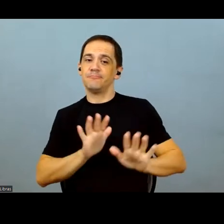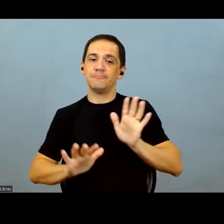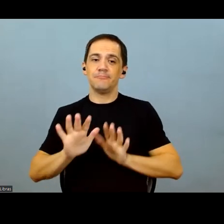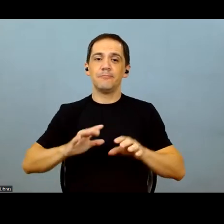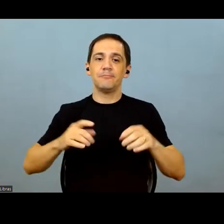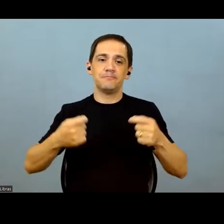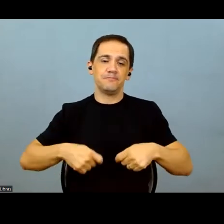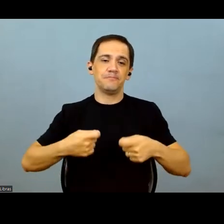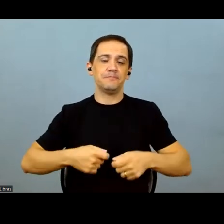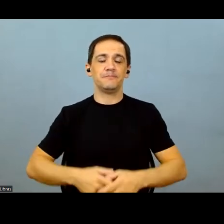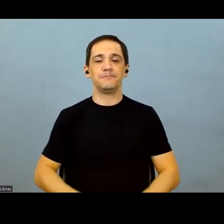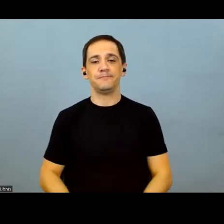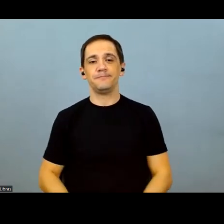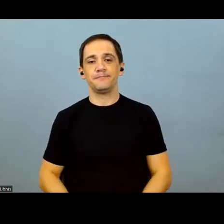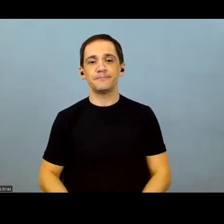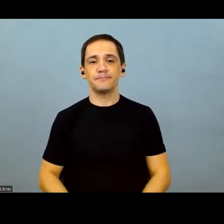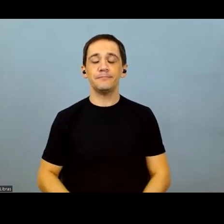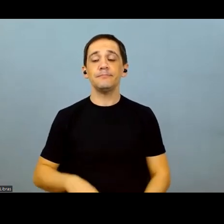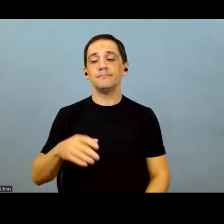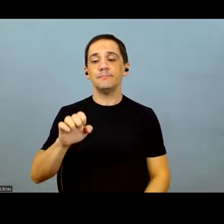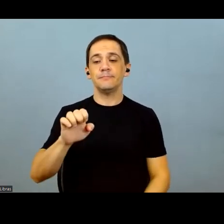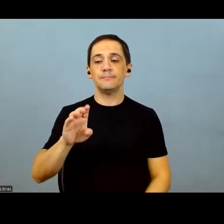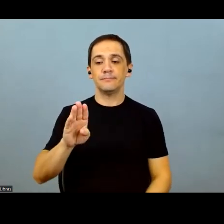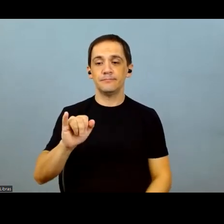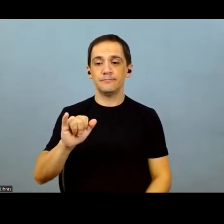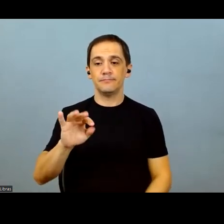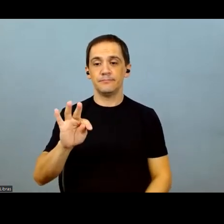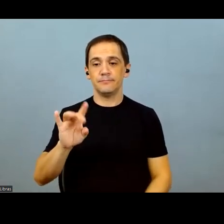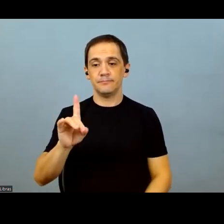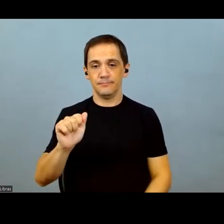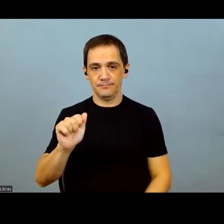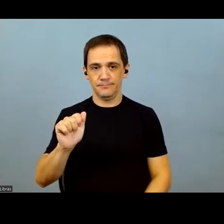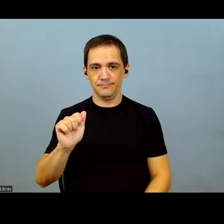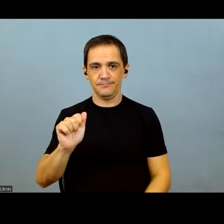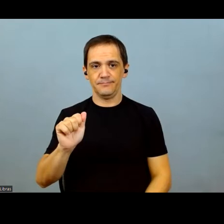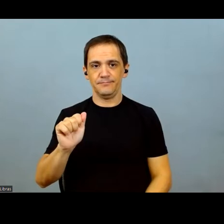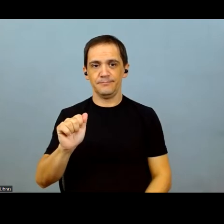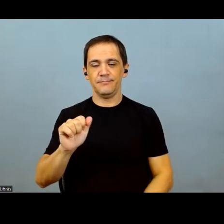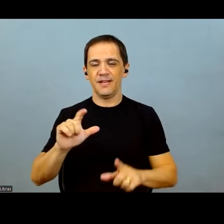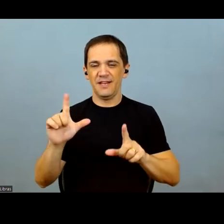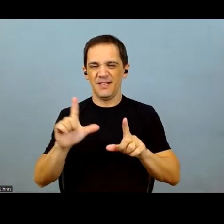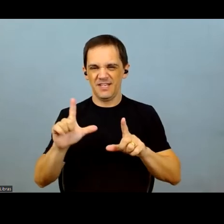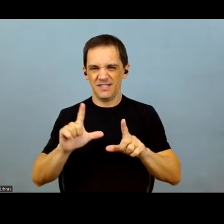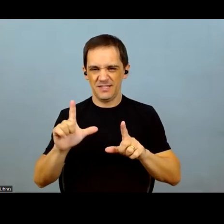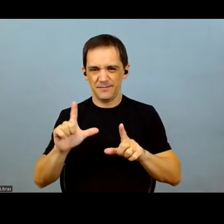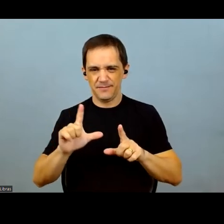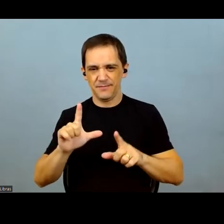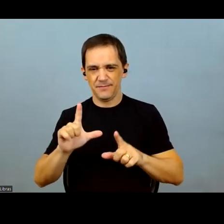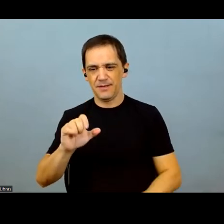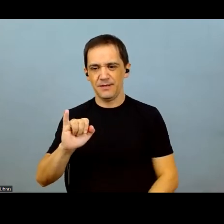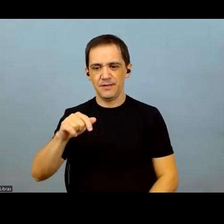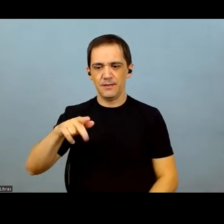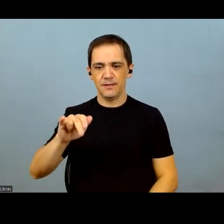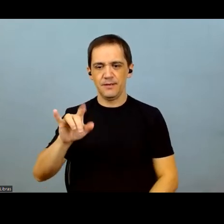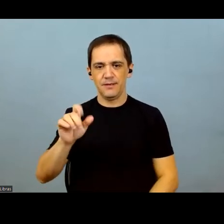This is my answer to your provocation. When we're thinking about a bit of the margin. Now, in relation to